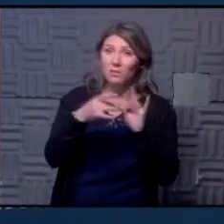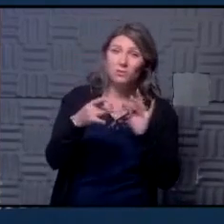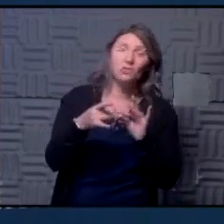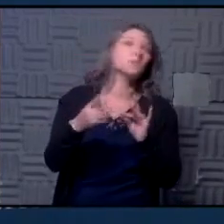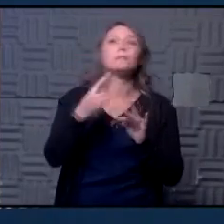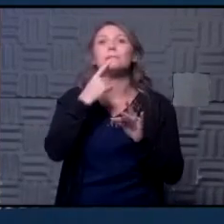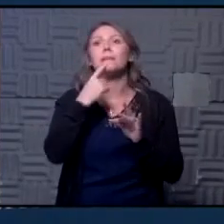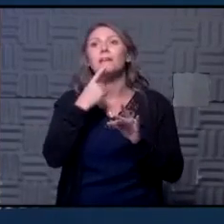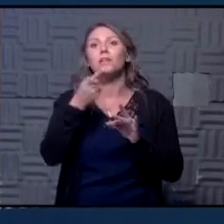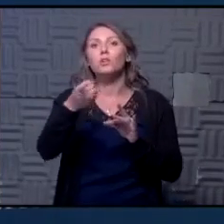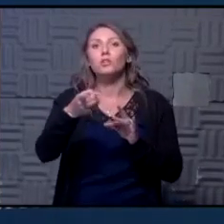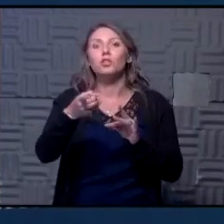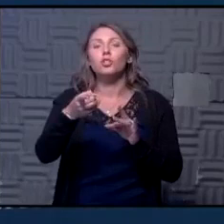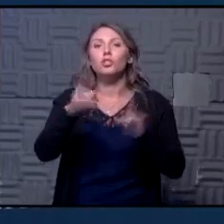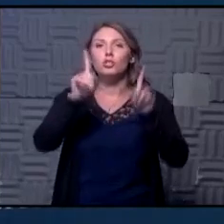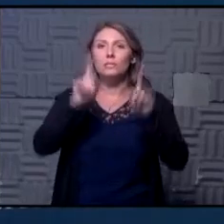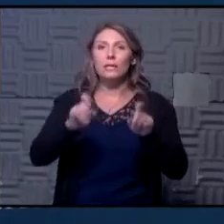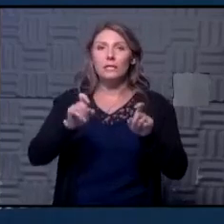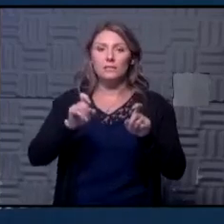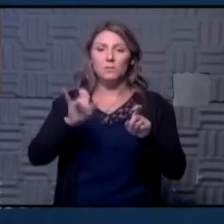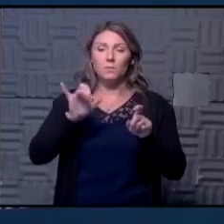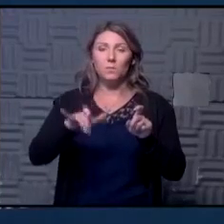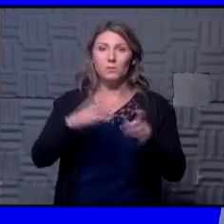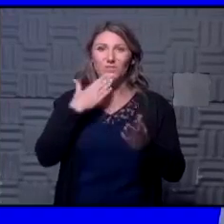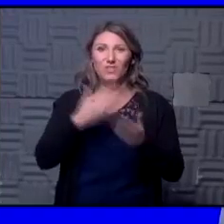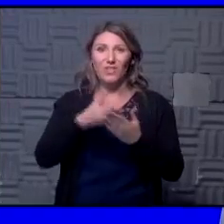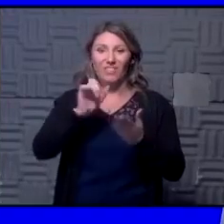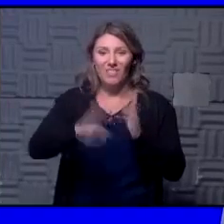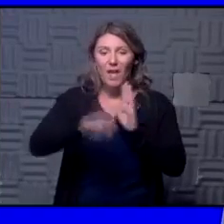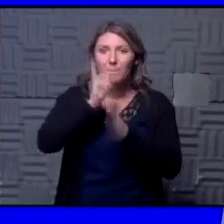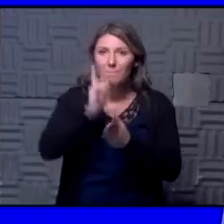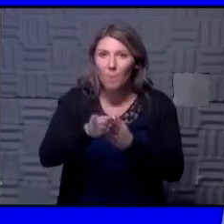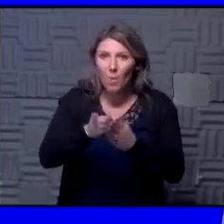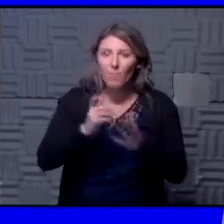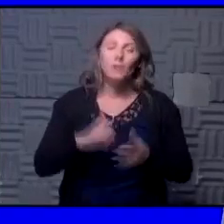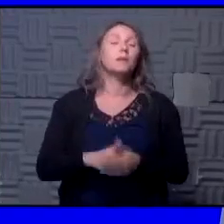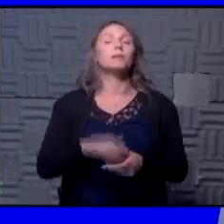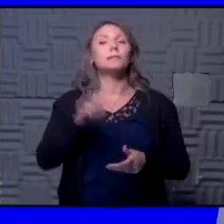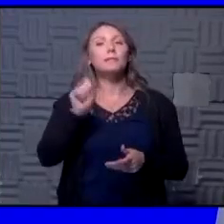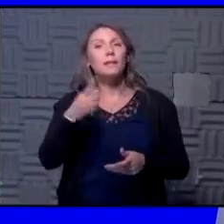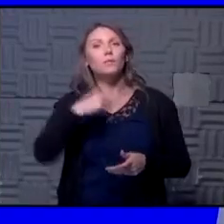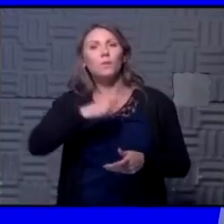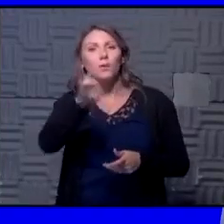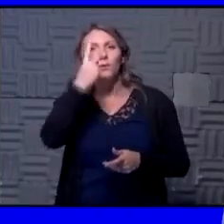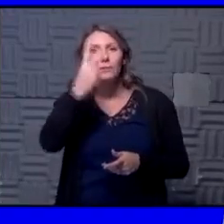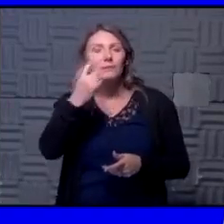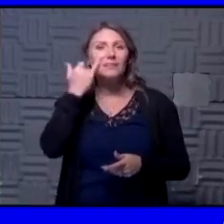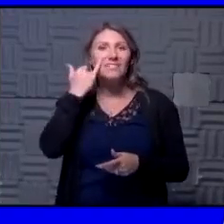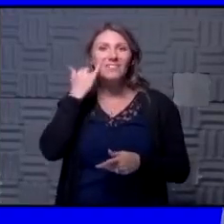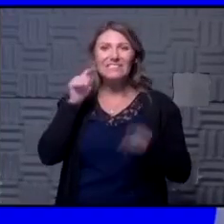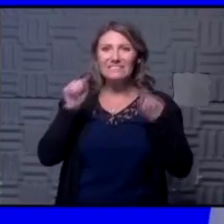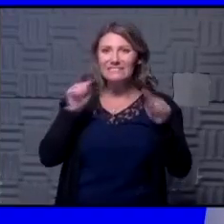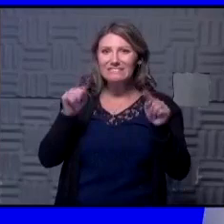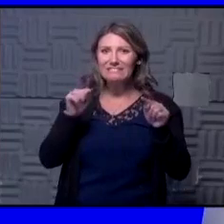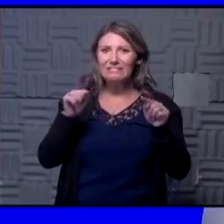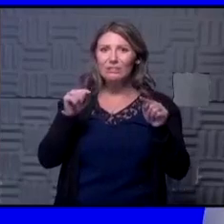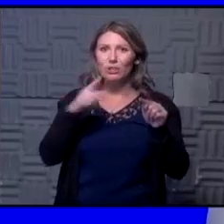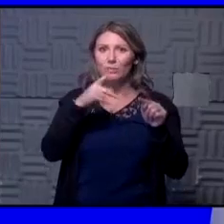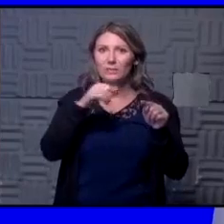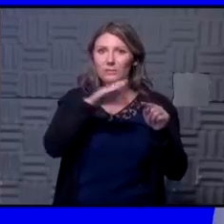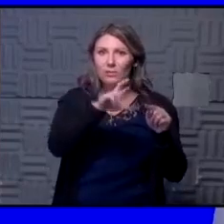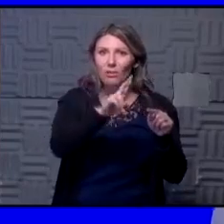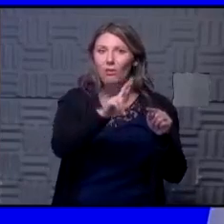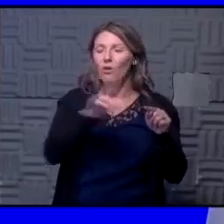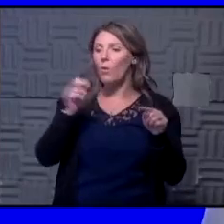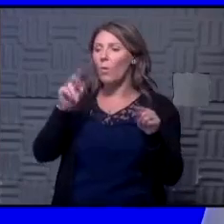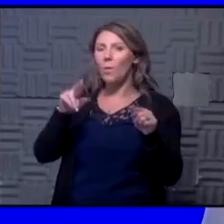your test is good for that moment yeah exactly we understand that whether it's the antigen or the pcr test that test is